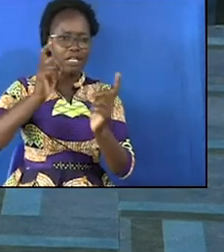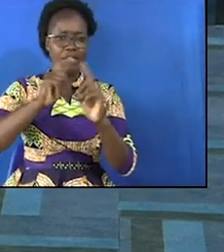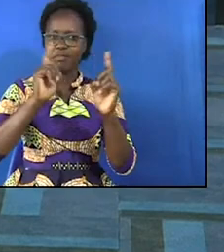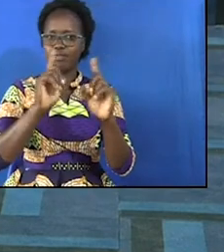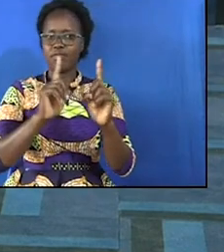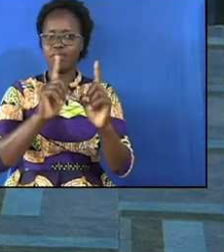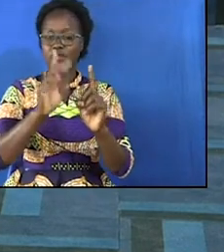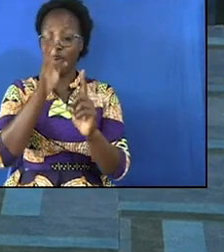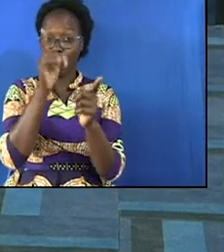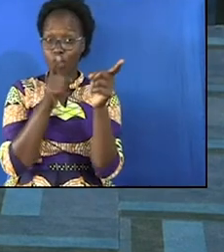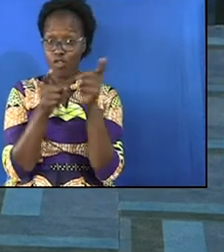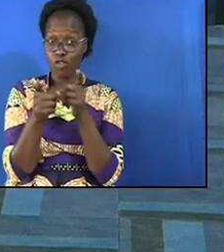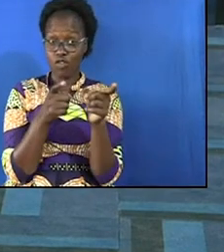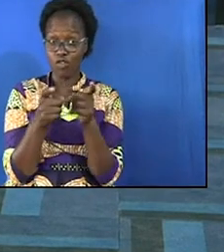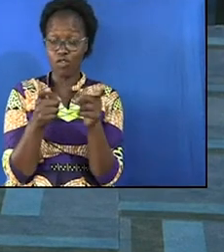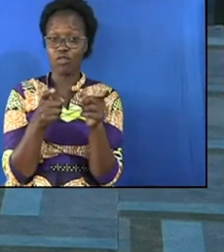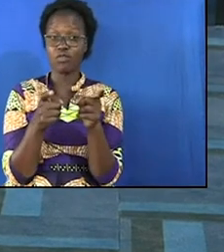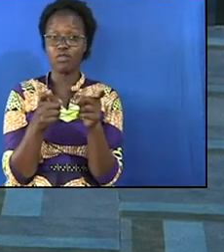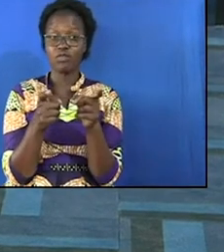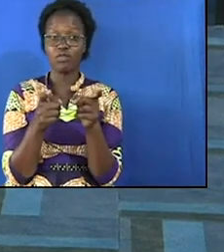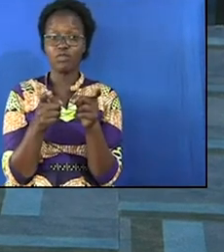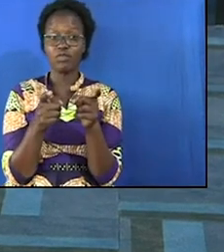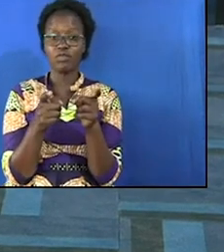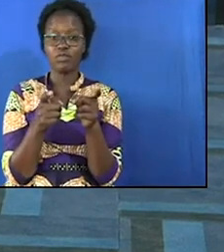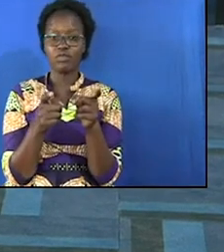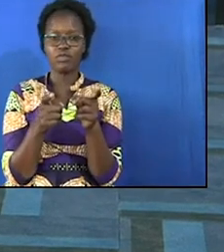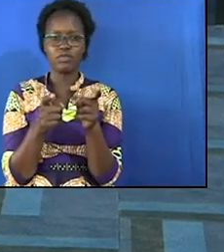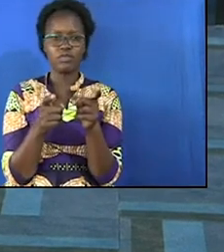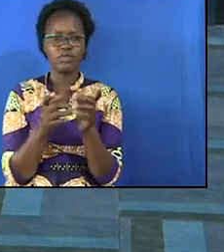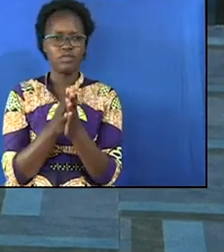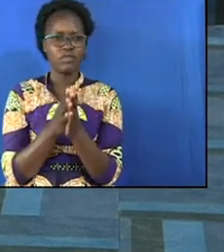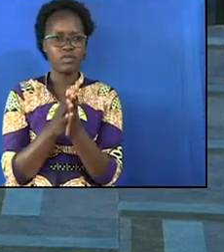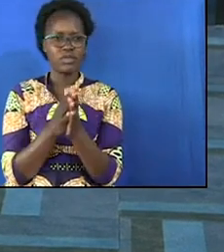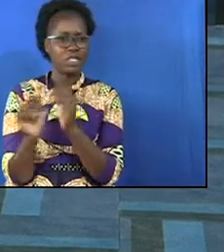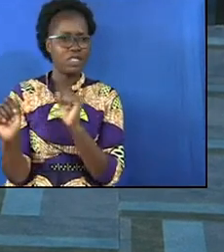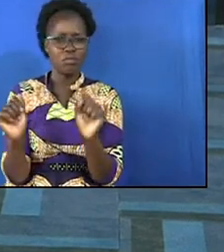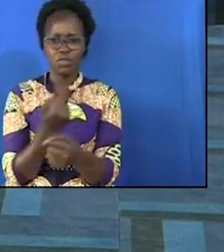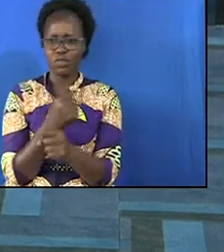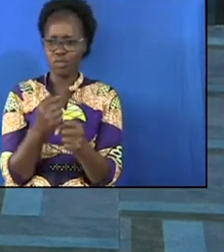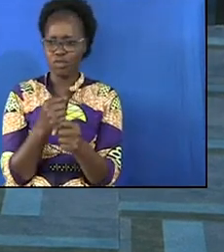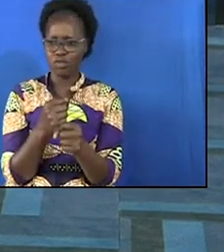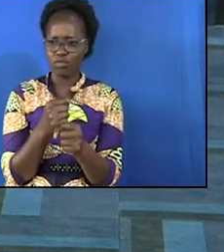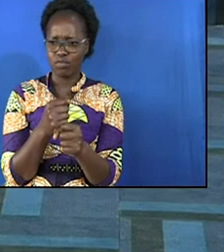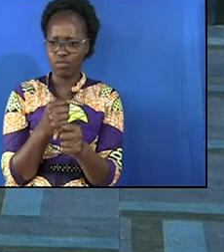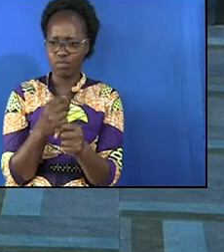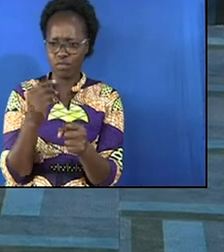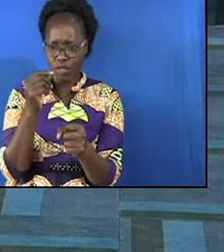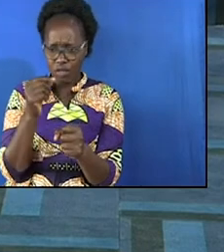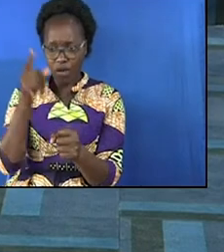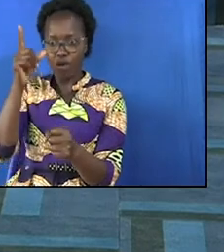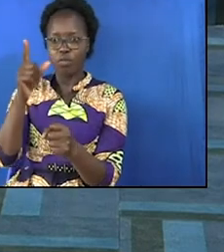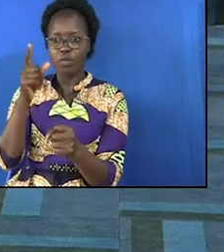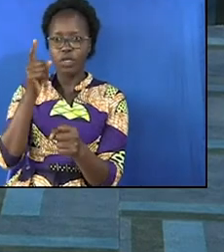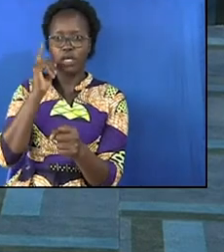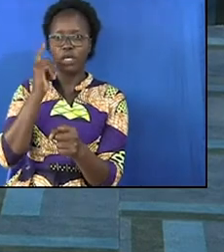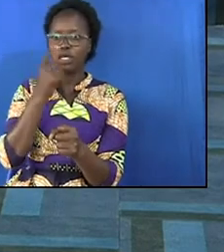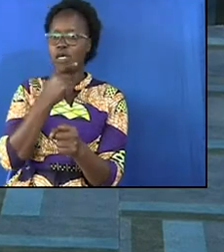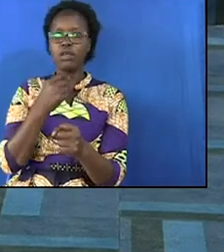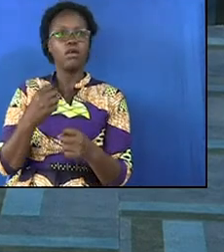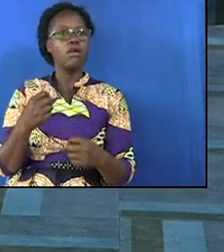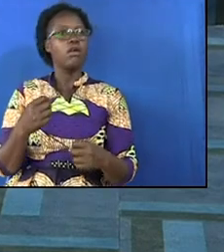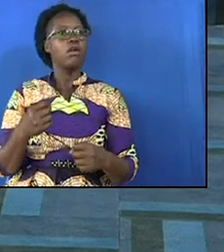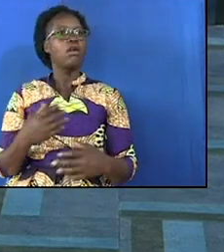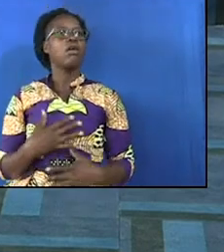God was in control so he says I can't move when he opens his eyes he realized